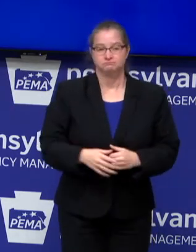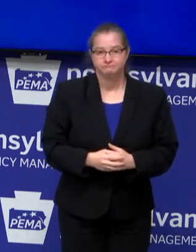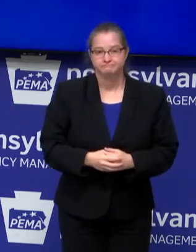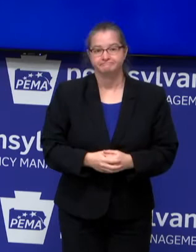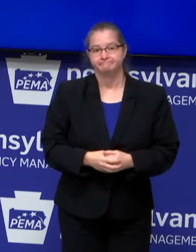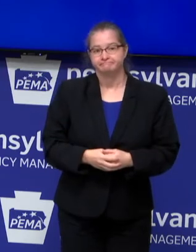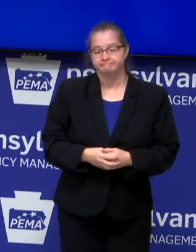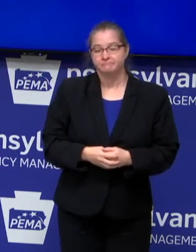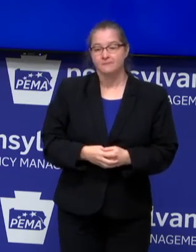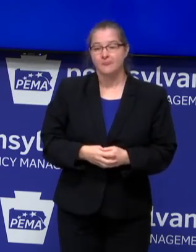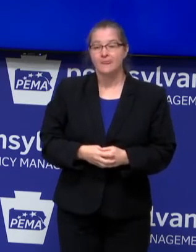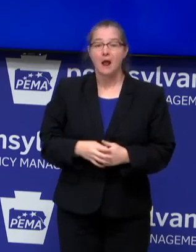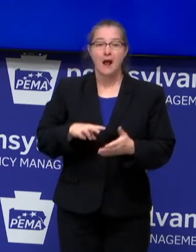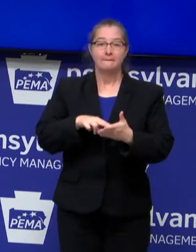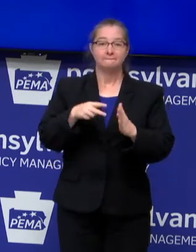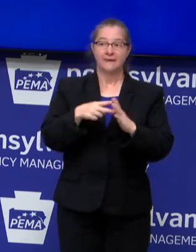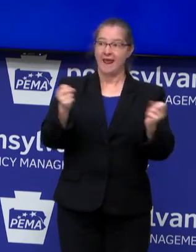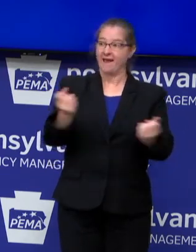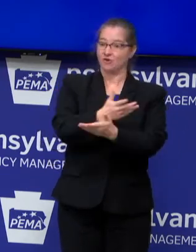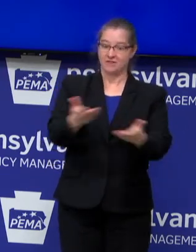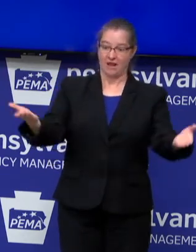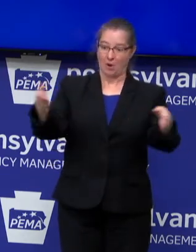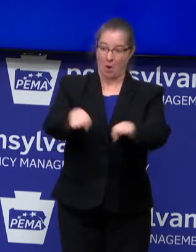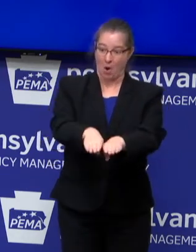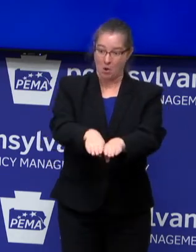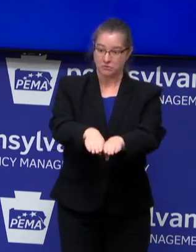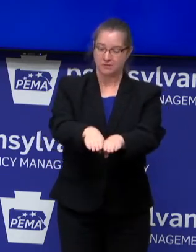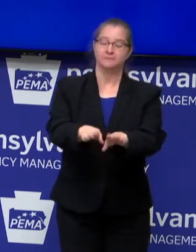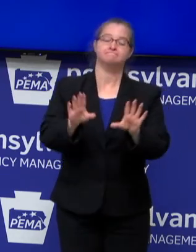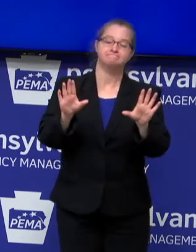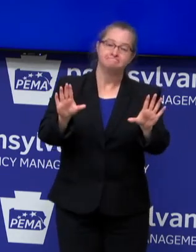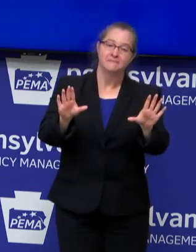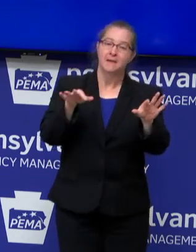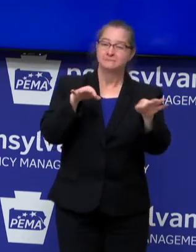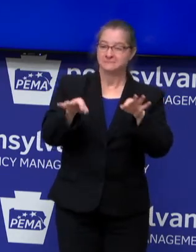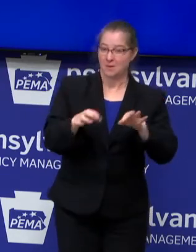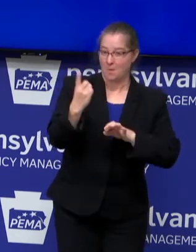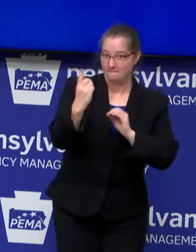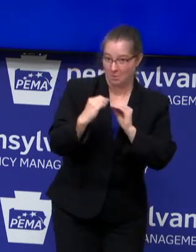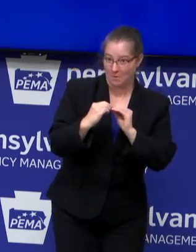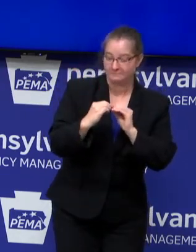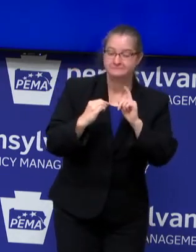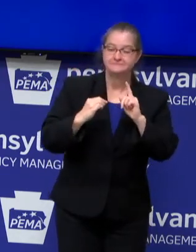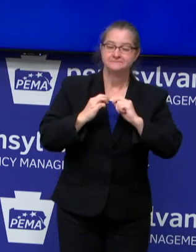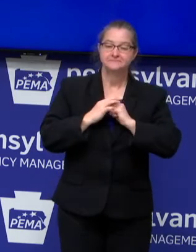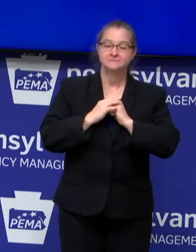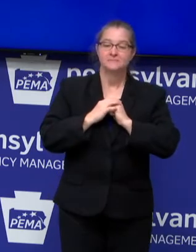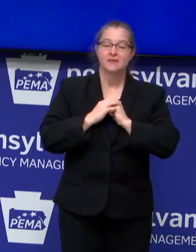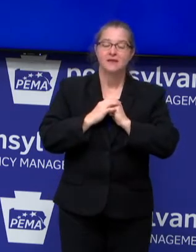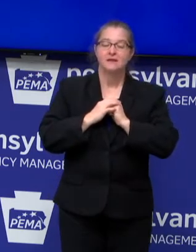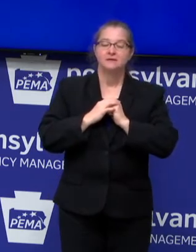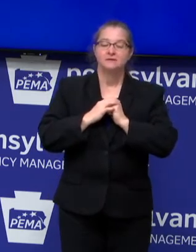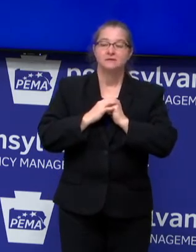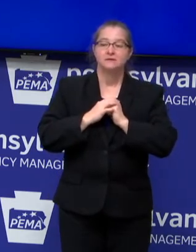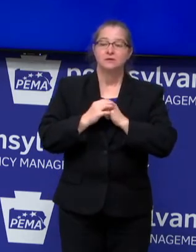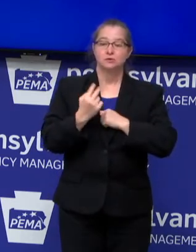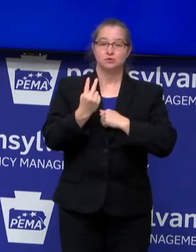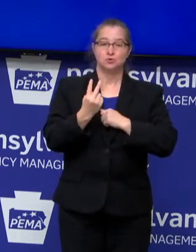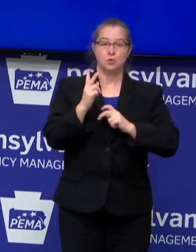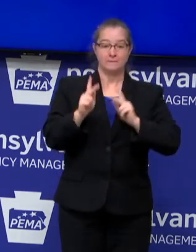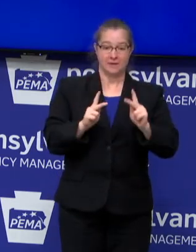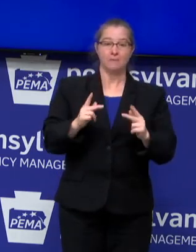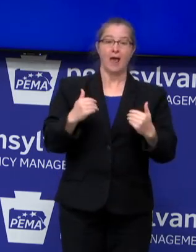So, should we shut down everything? Well, let me tell you one more story. There were two infected and